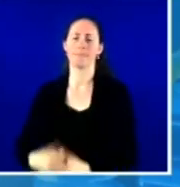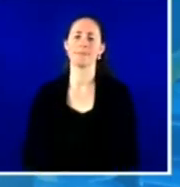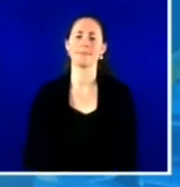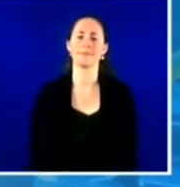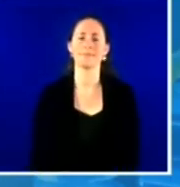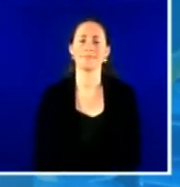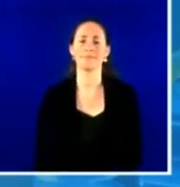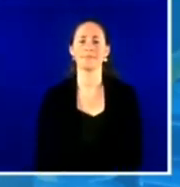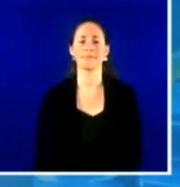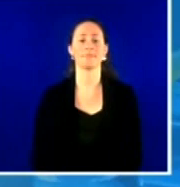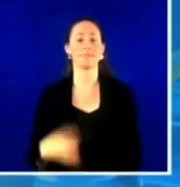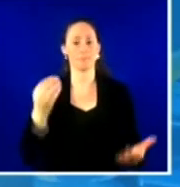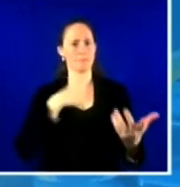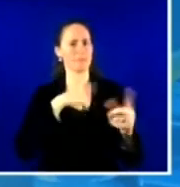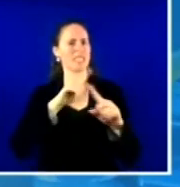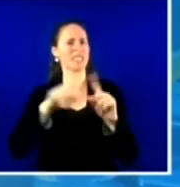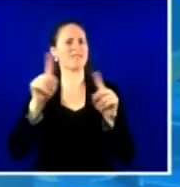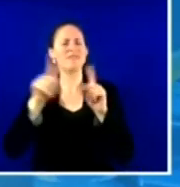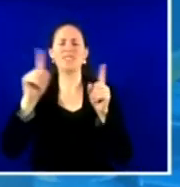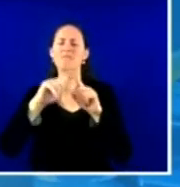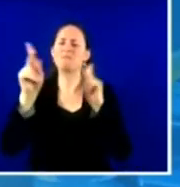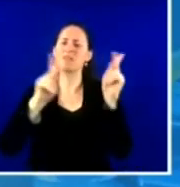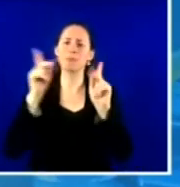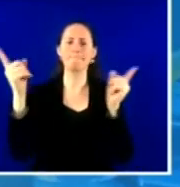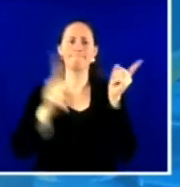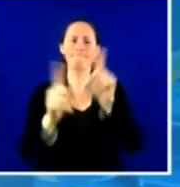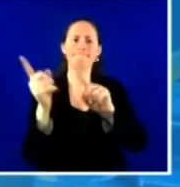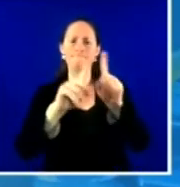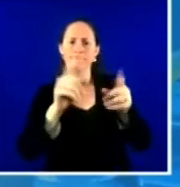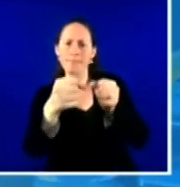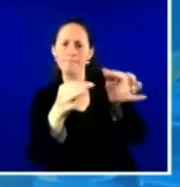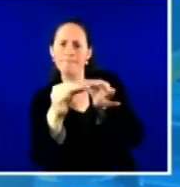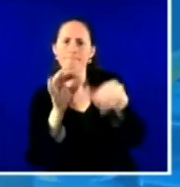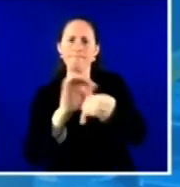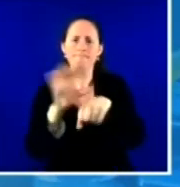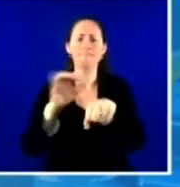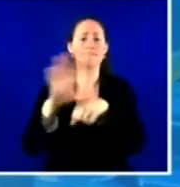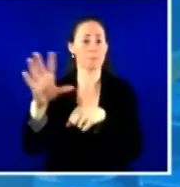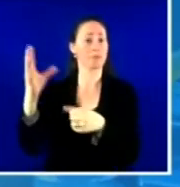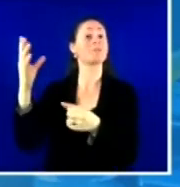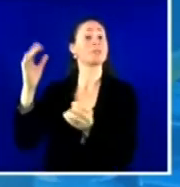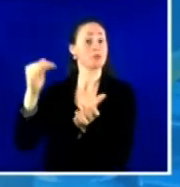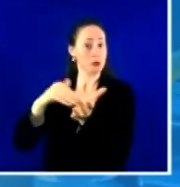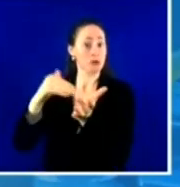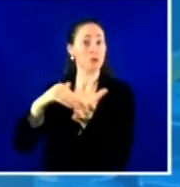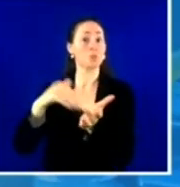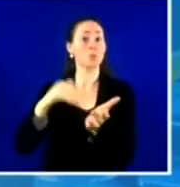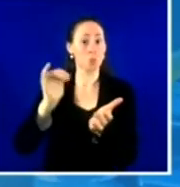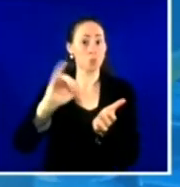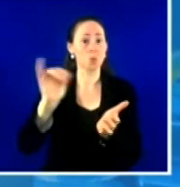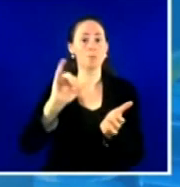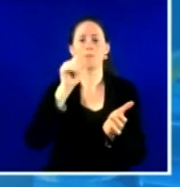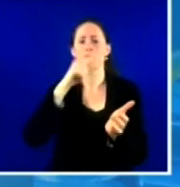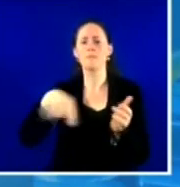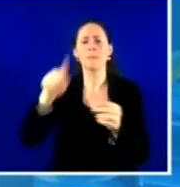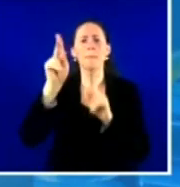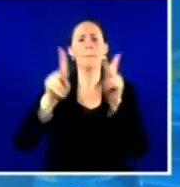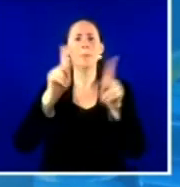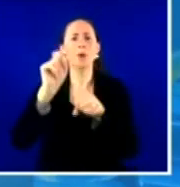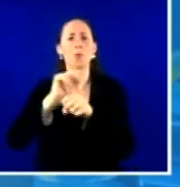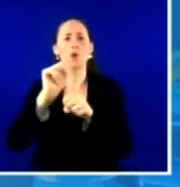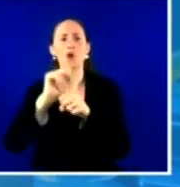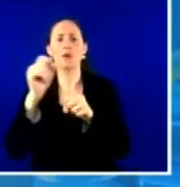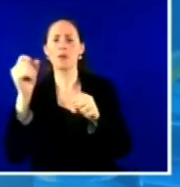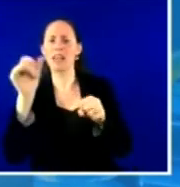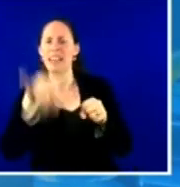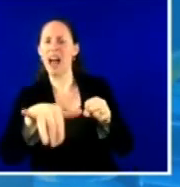as we've talked about in the last sessions. We use our employees who reflect the people in their community. You know, and